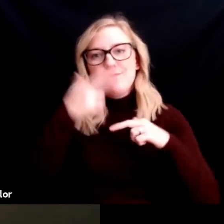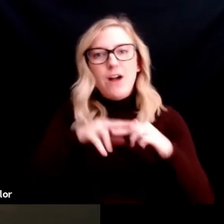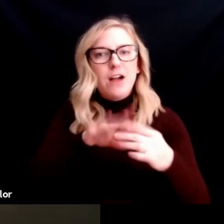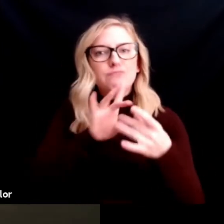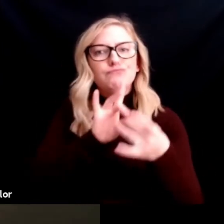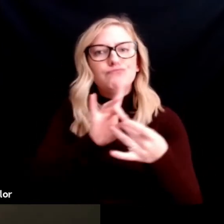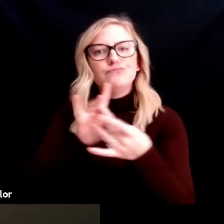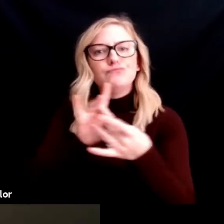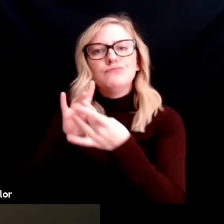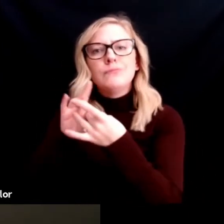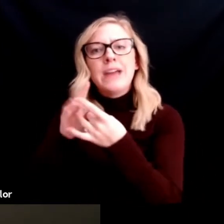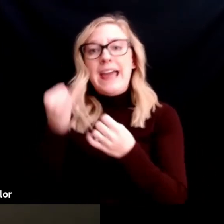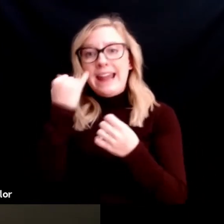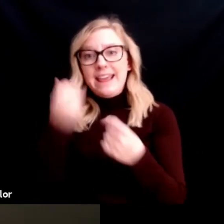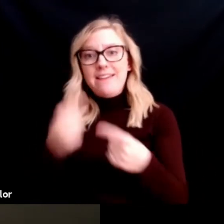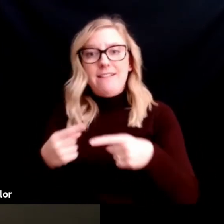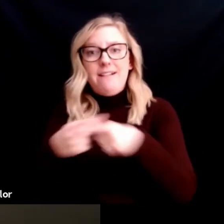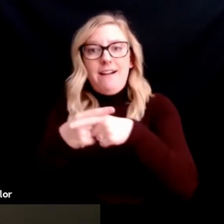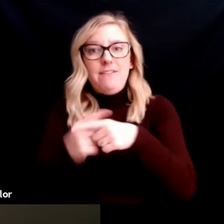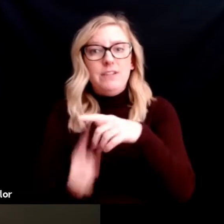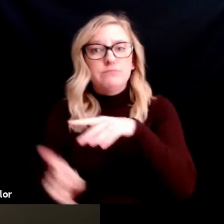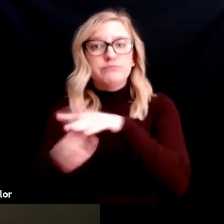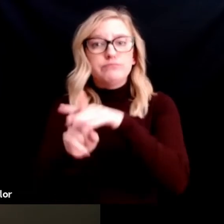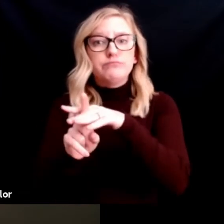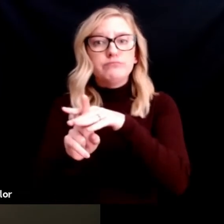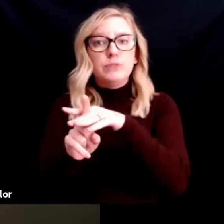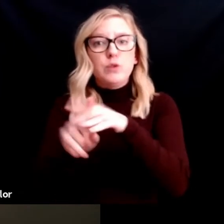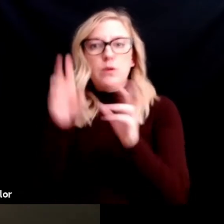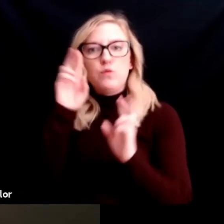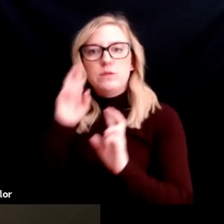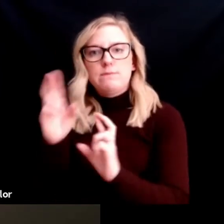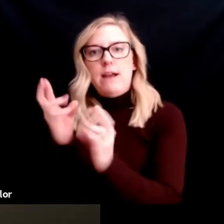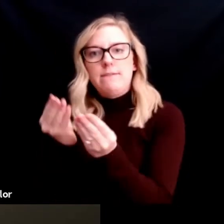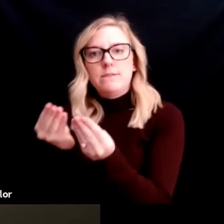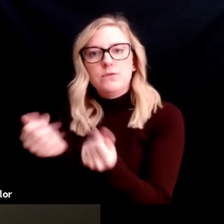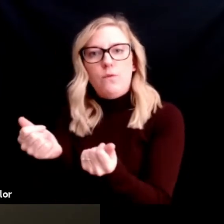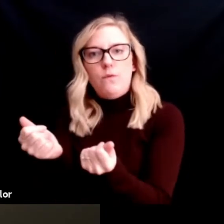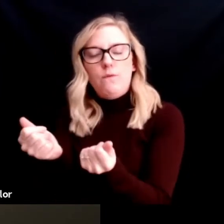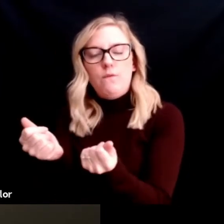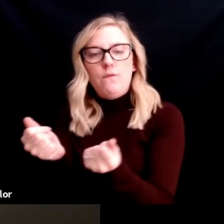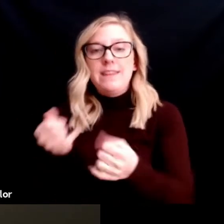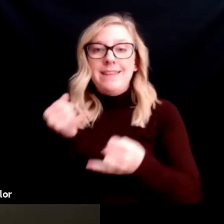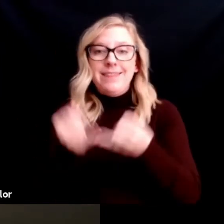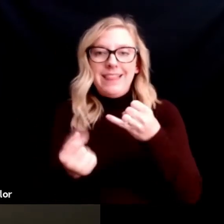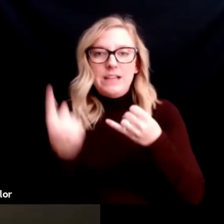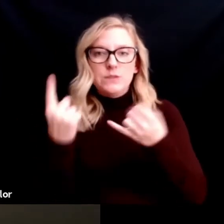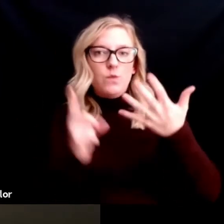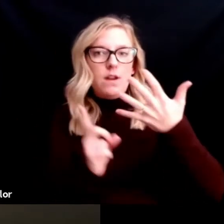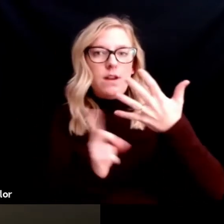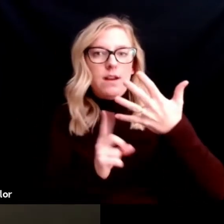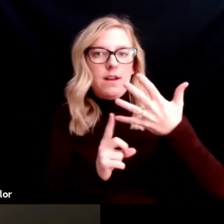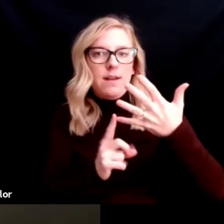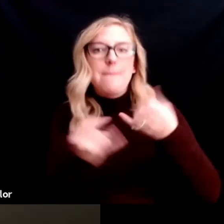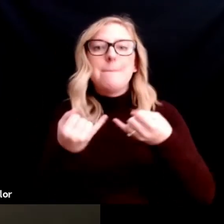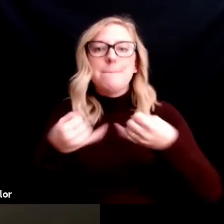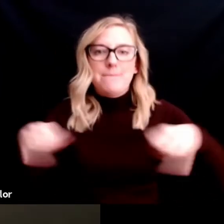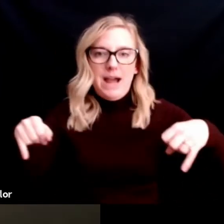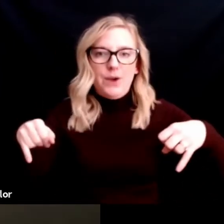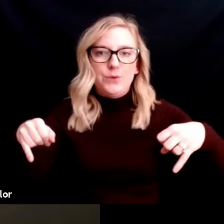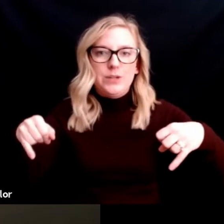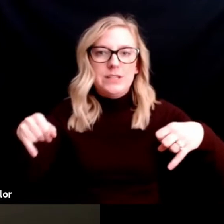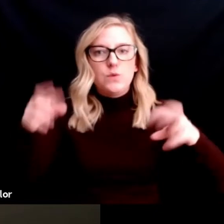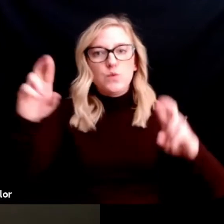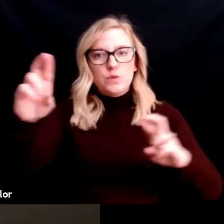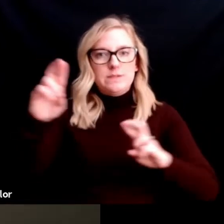you can resolve it respectfully. And then that last one that we say is boundaries are respected.